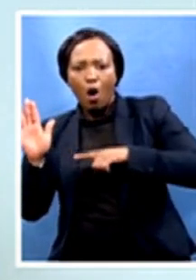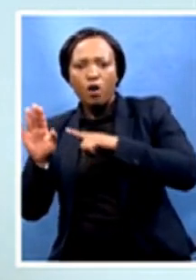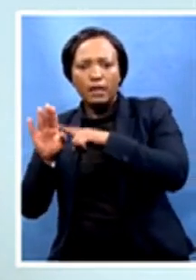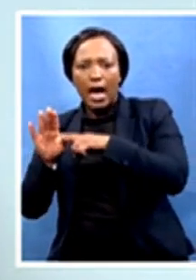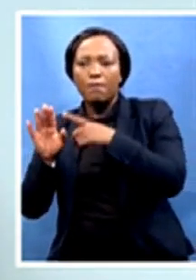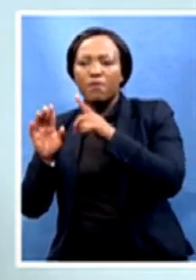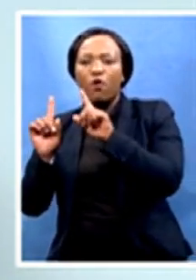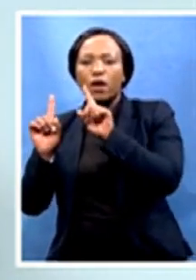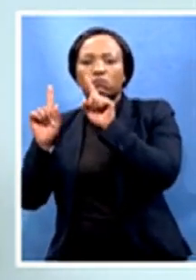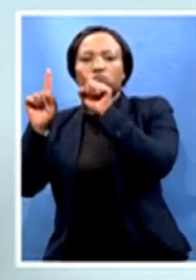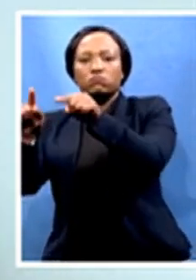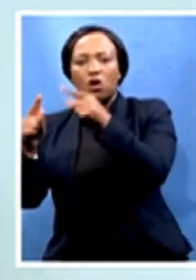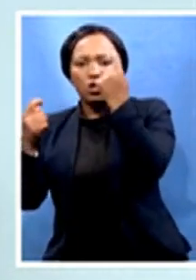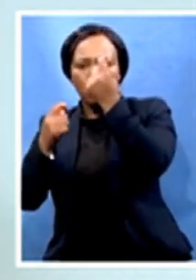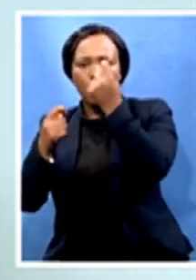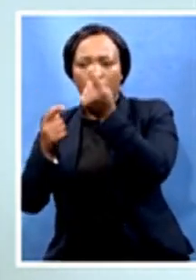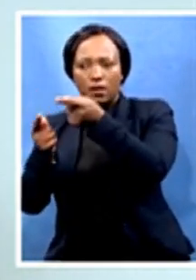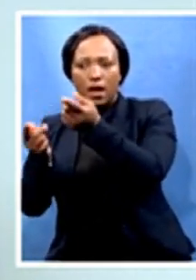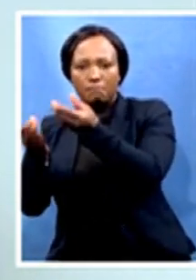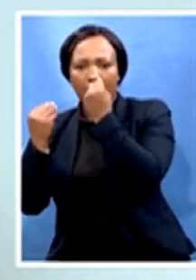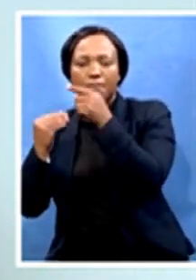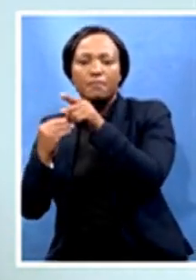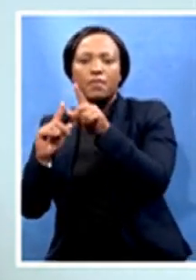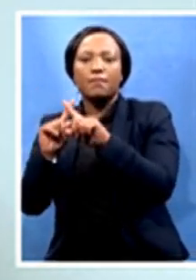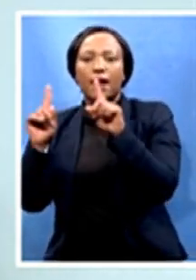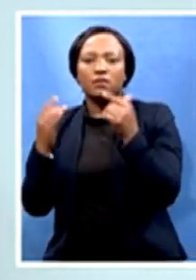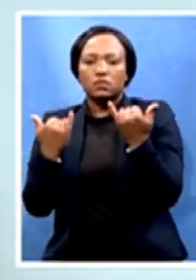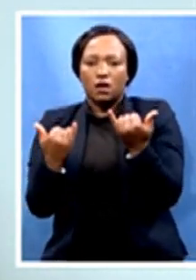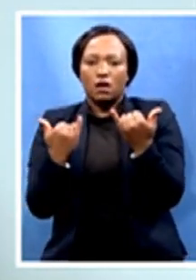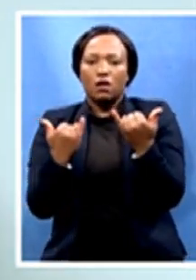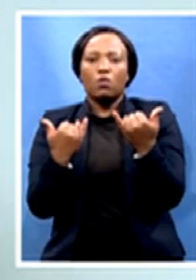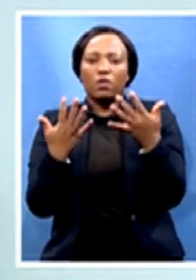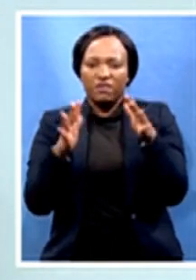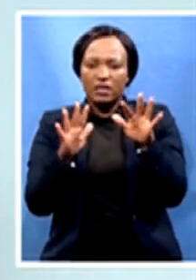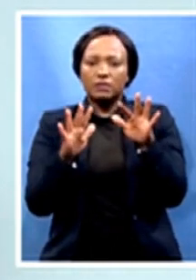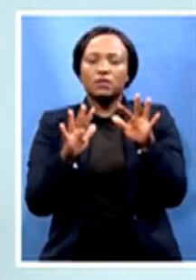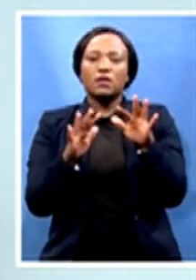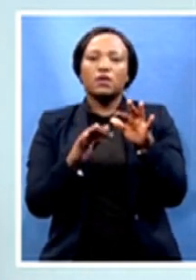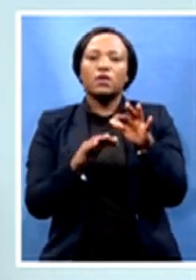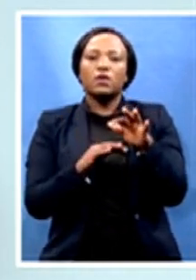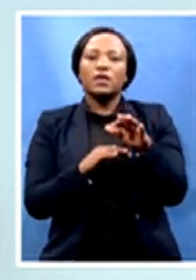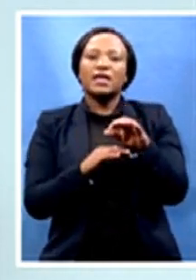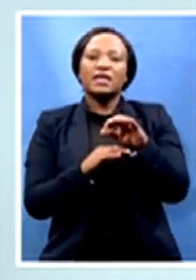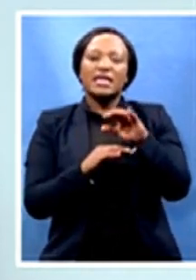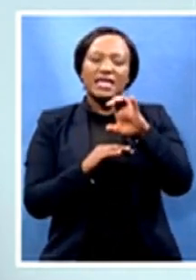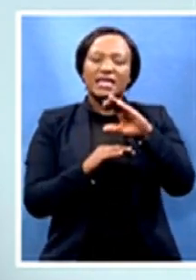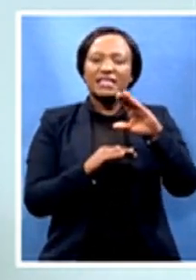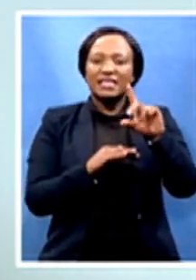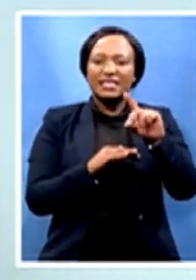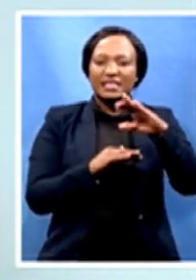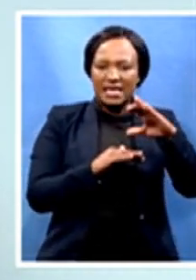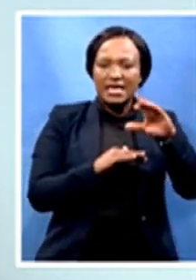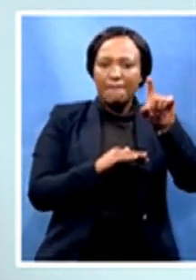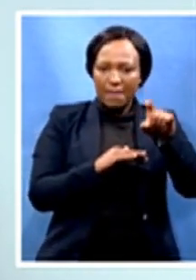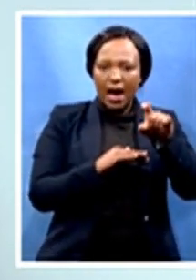this one, we've made it, we've emphasized the fact that ECDC have to target, must target the townships and rural areas. And